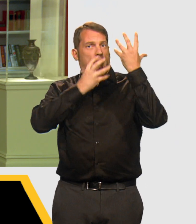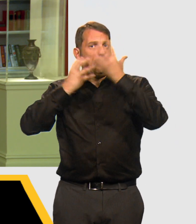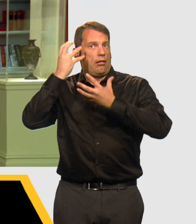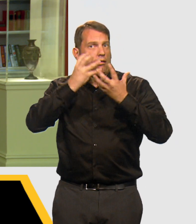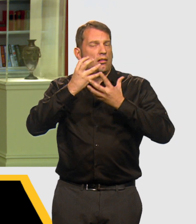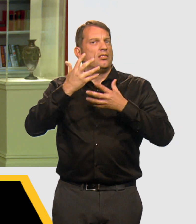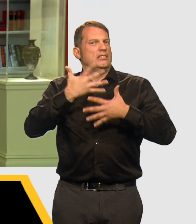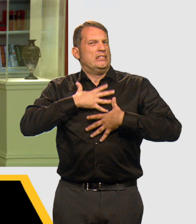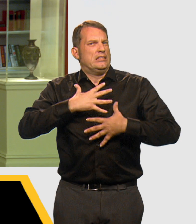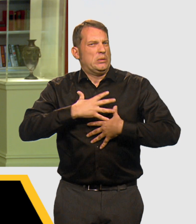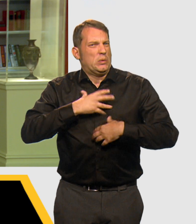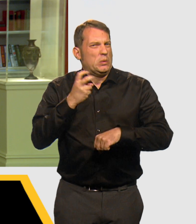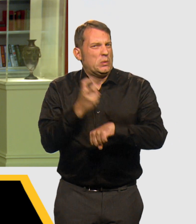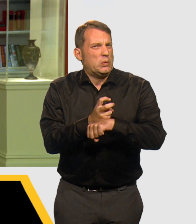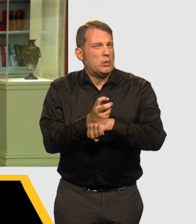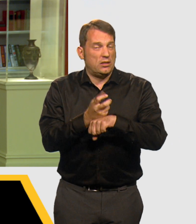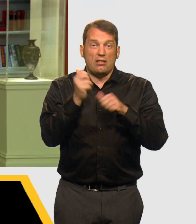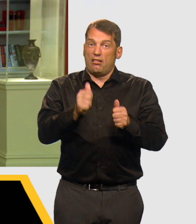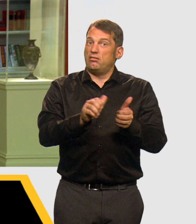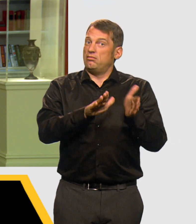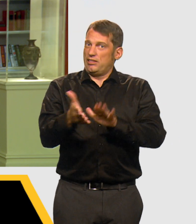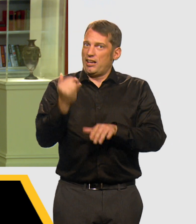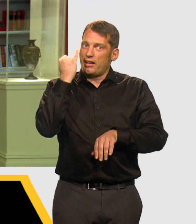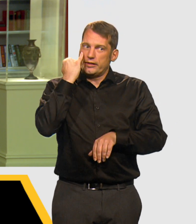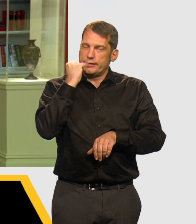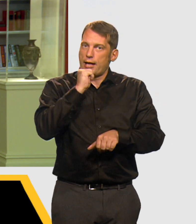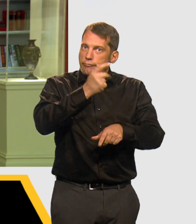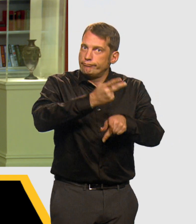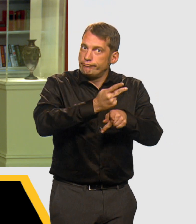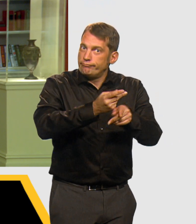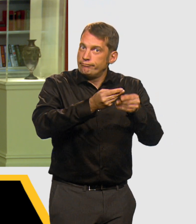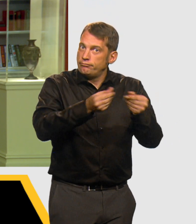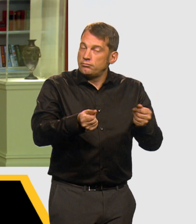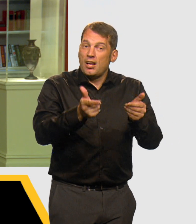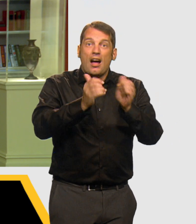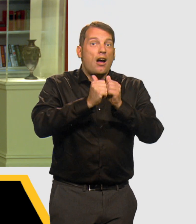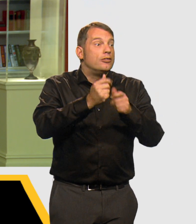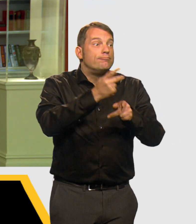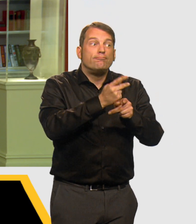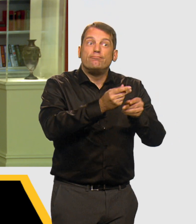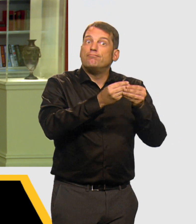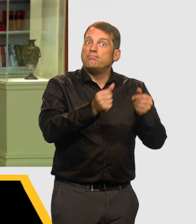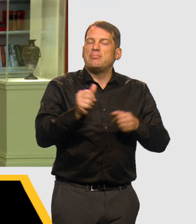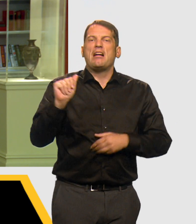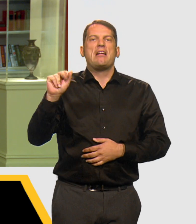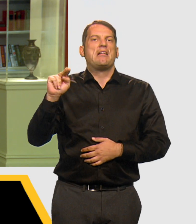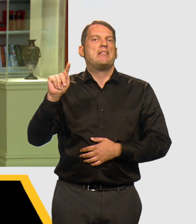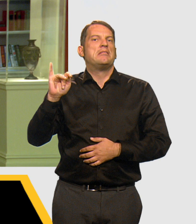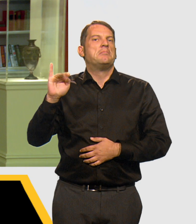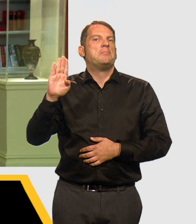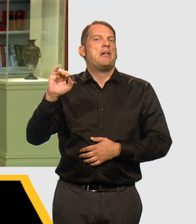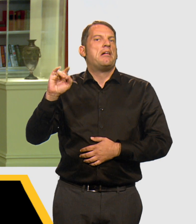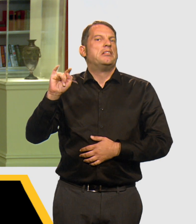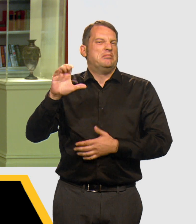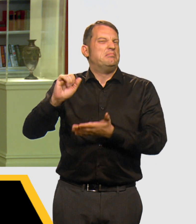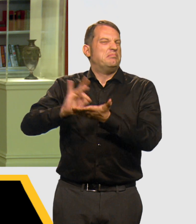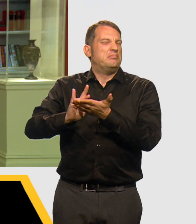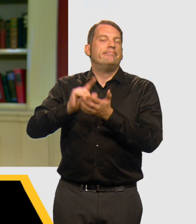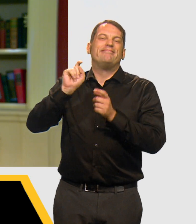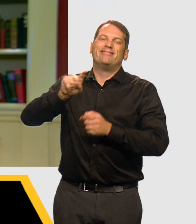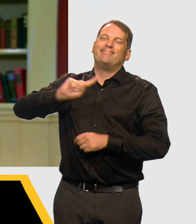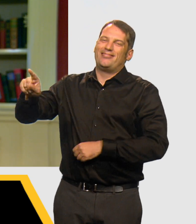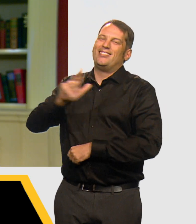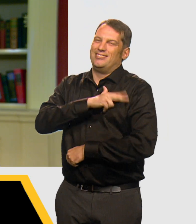shortness of breath, and death if left untreated. It's treatable with antibiotics and usually requires hospitalization.